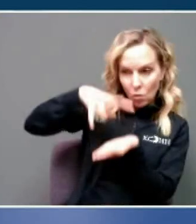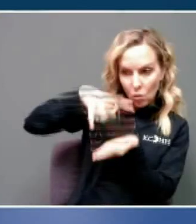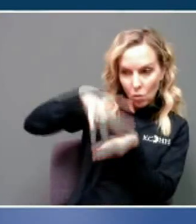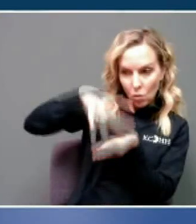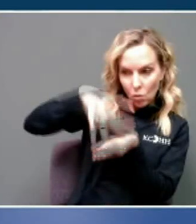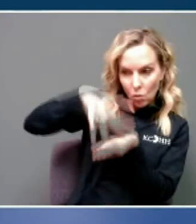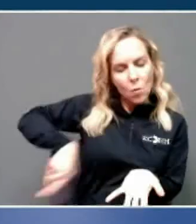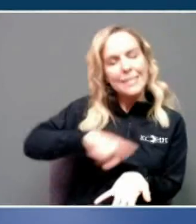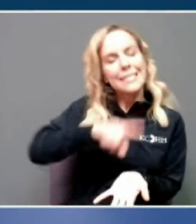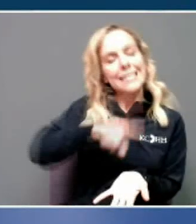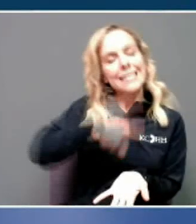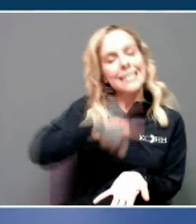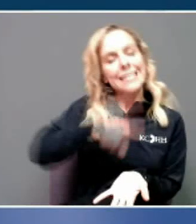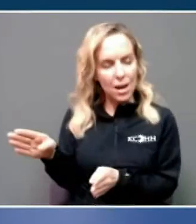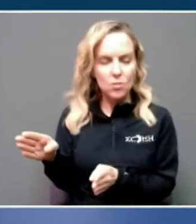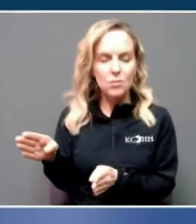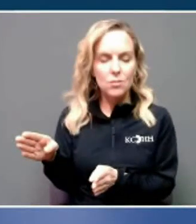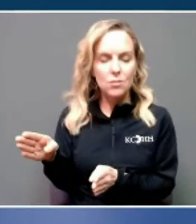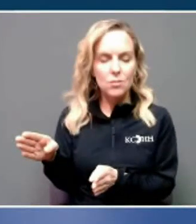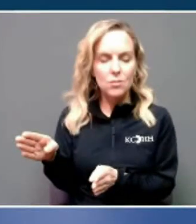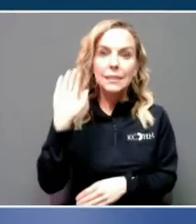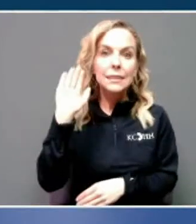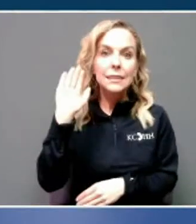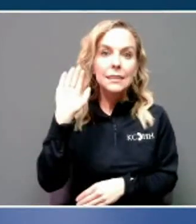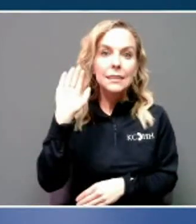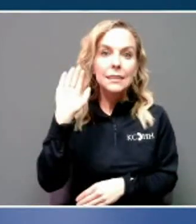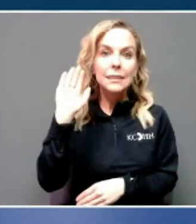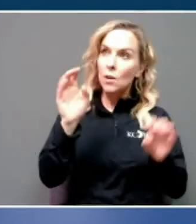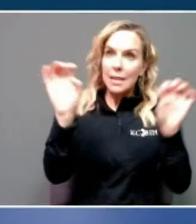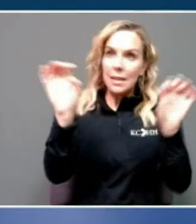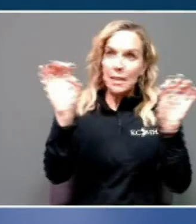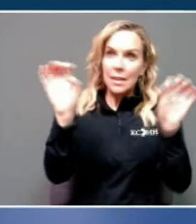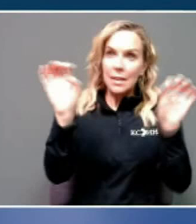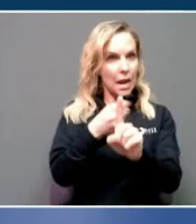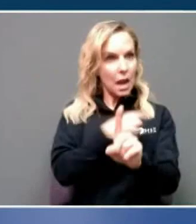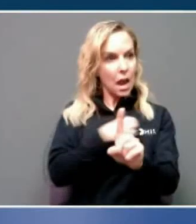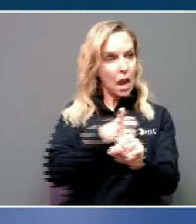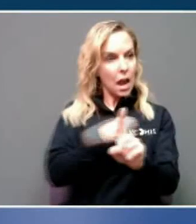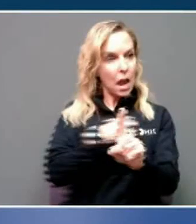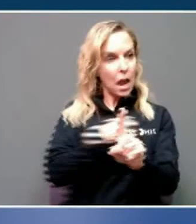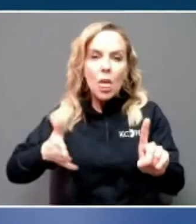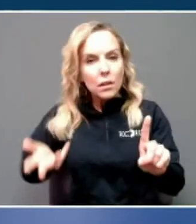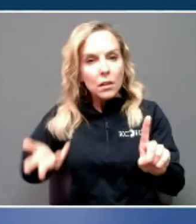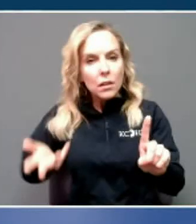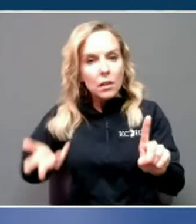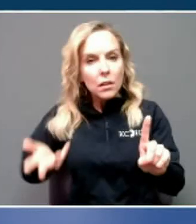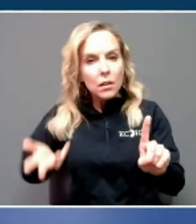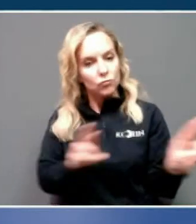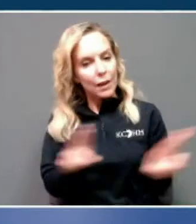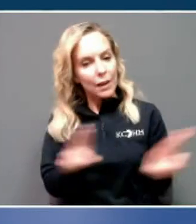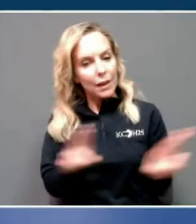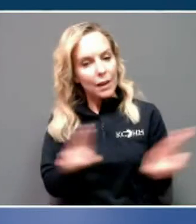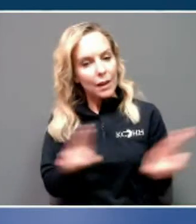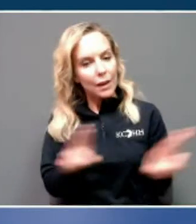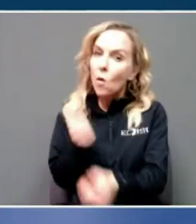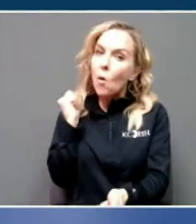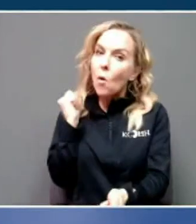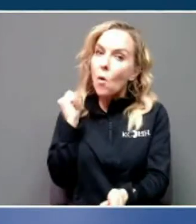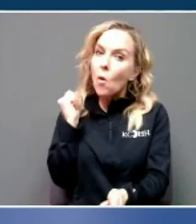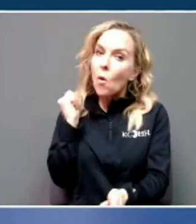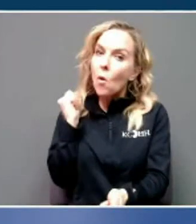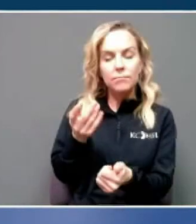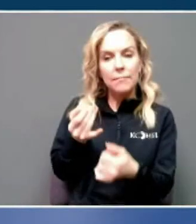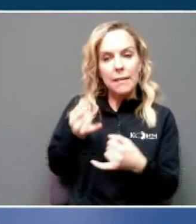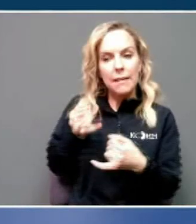prepared because it seems like when an emergency can hit us, it does. We have avoided the last two weather events in